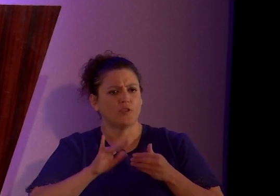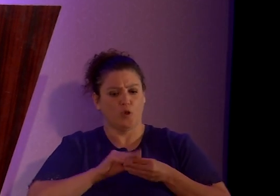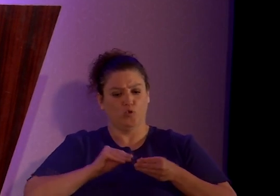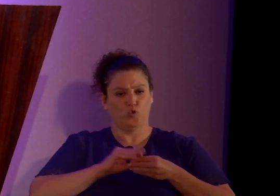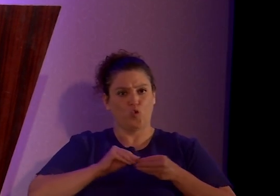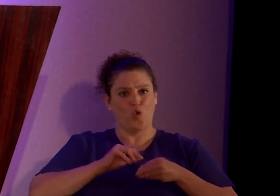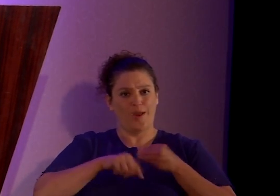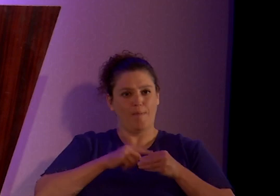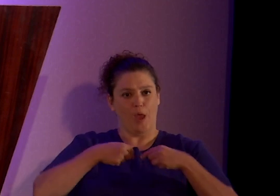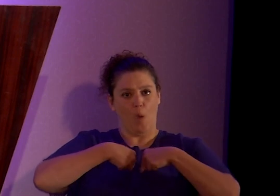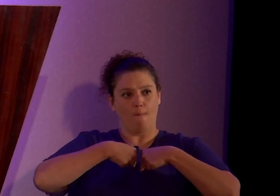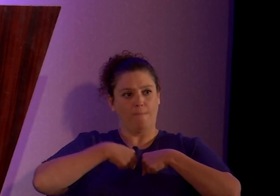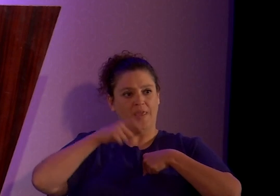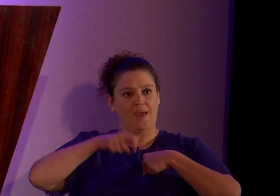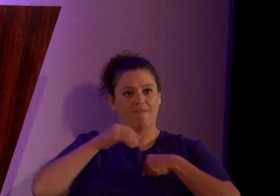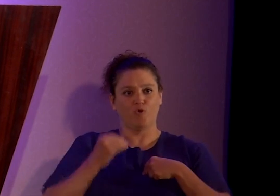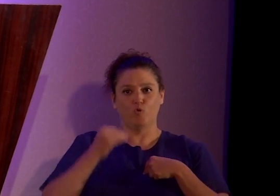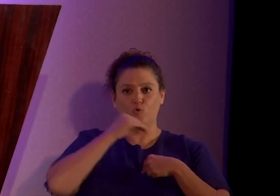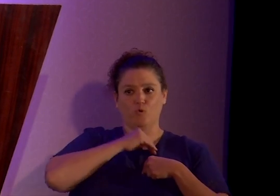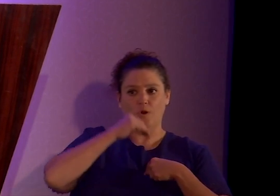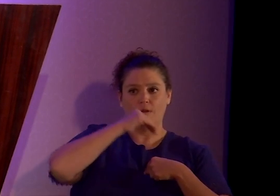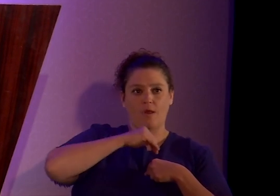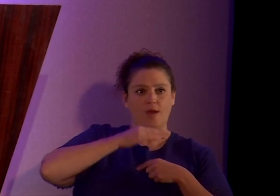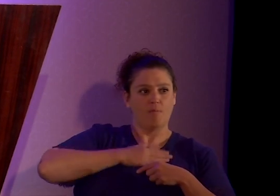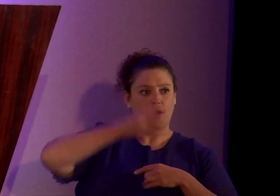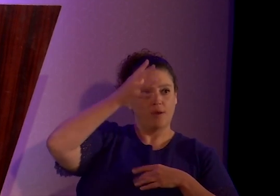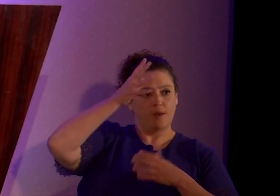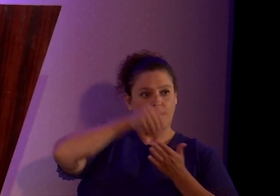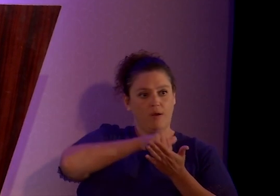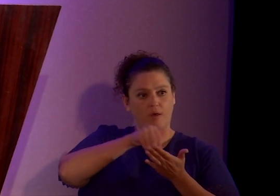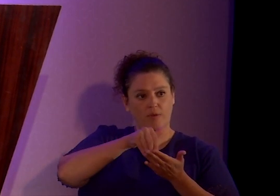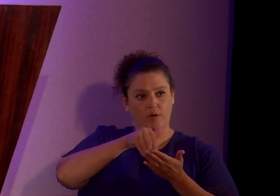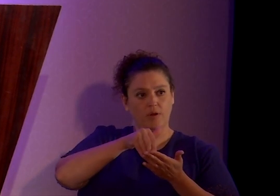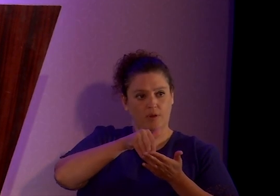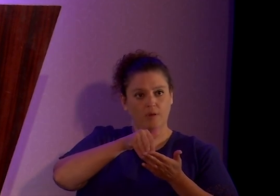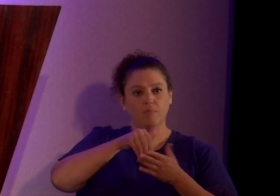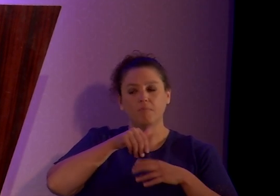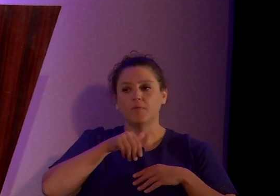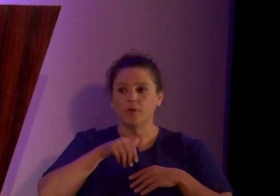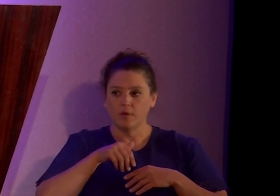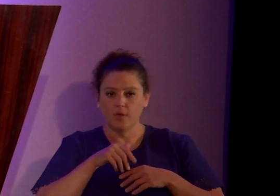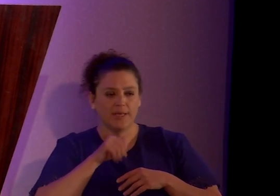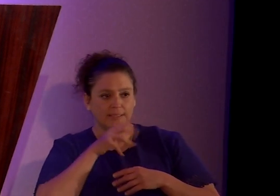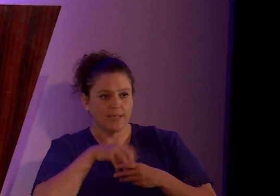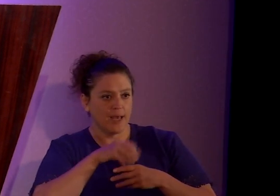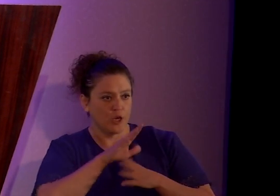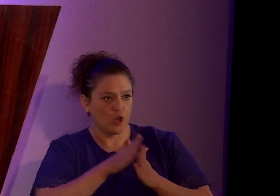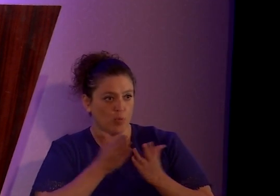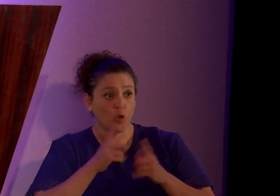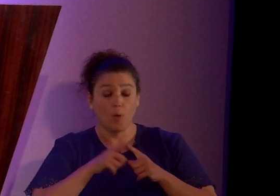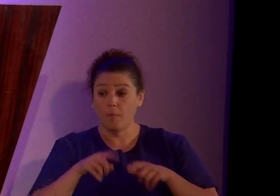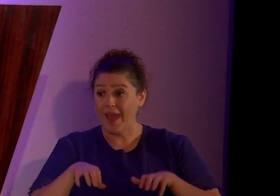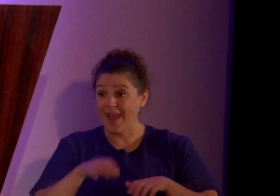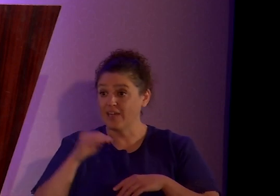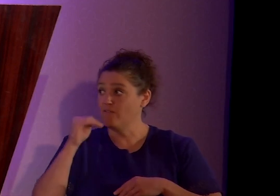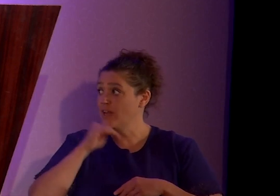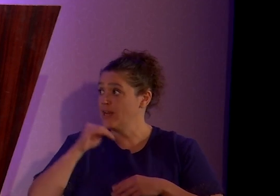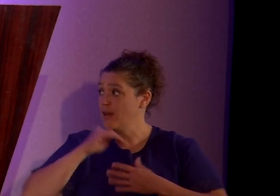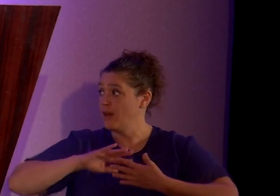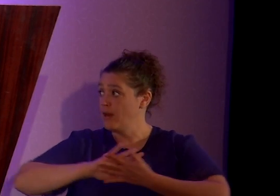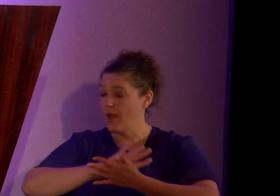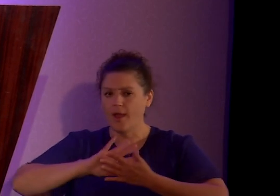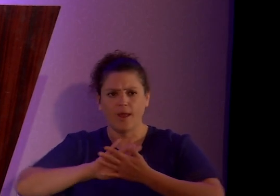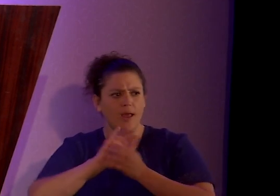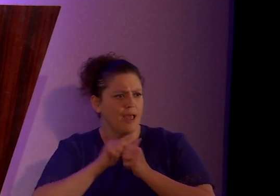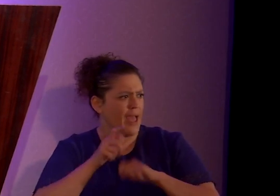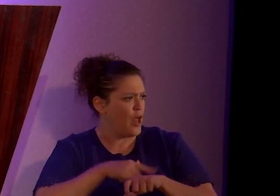me having to lie to my dad all the time is in, in her book. But actively lying is going to get old. And how long are you